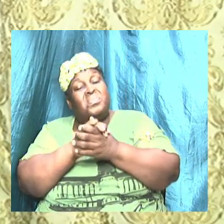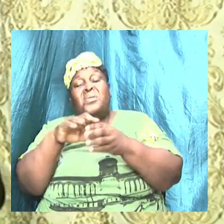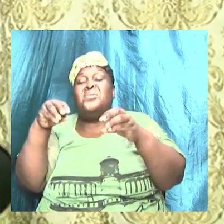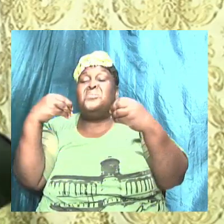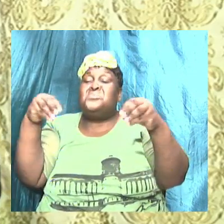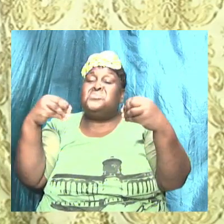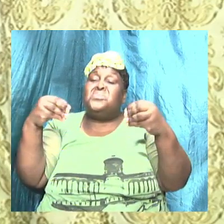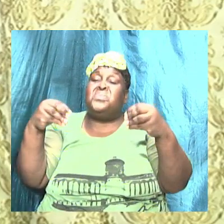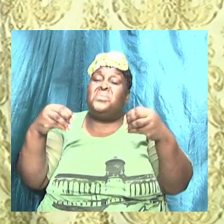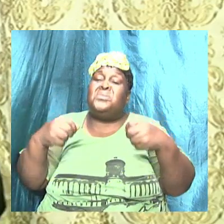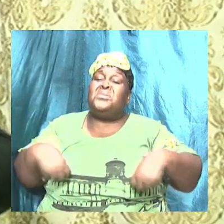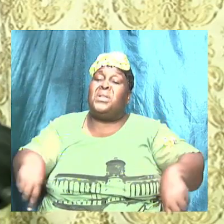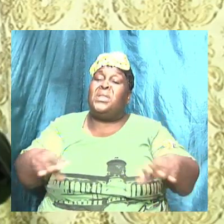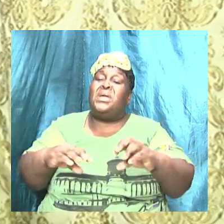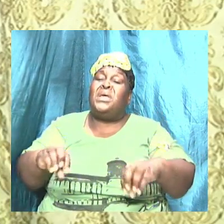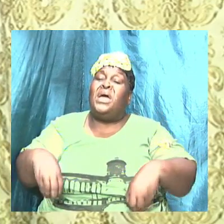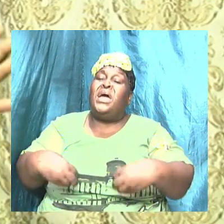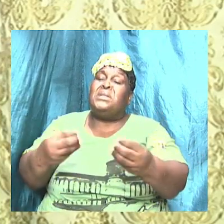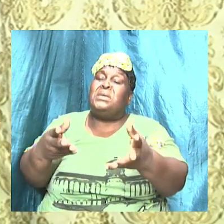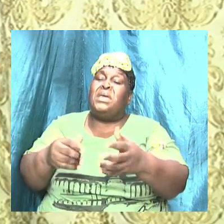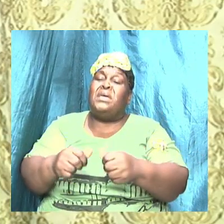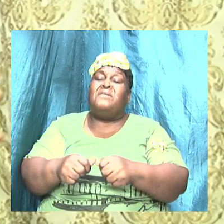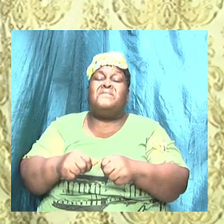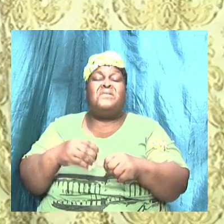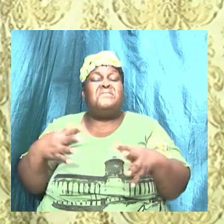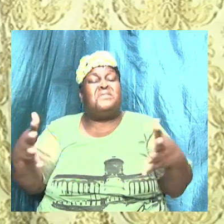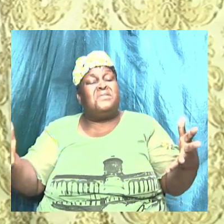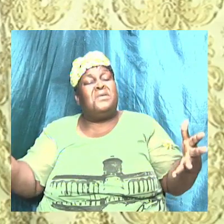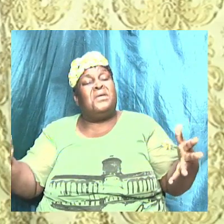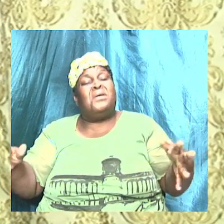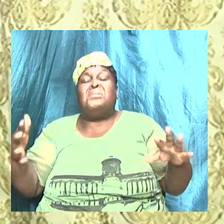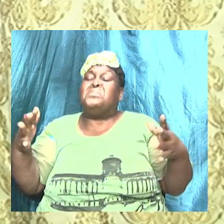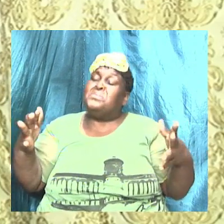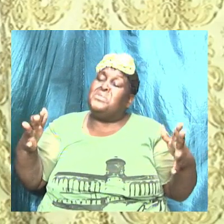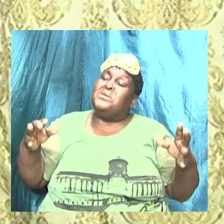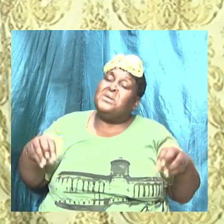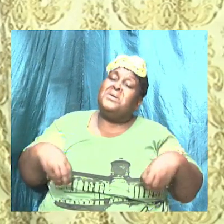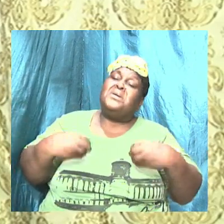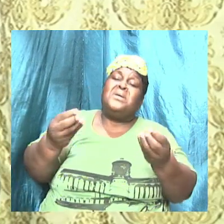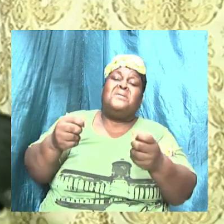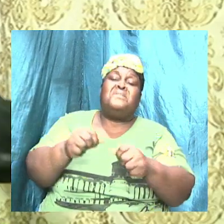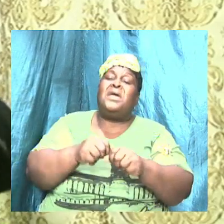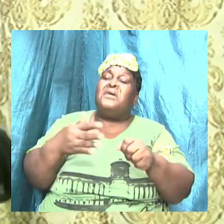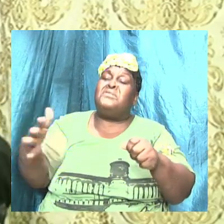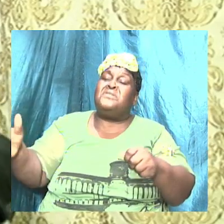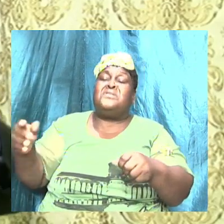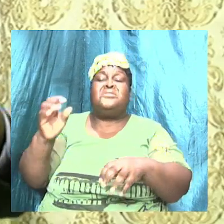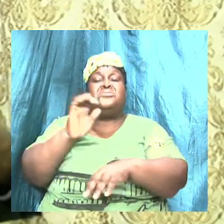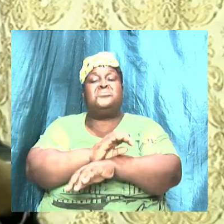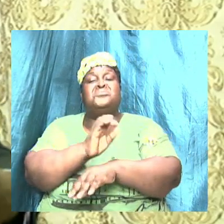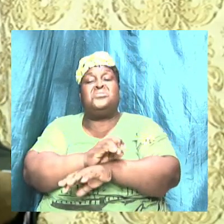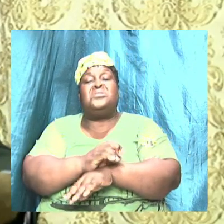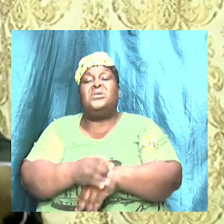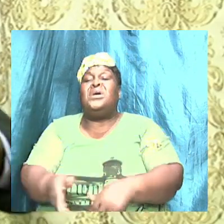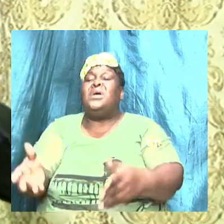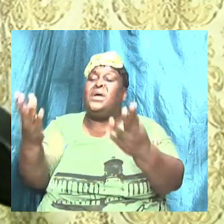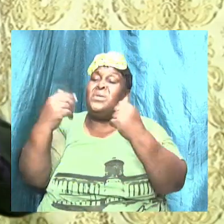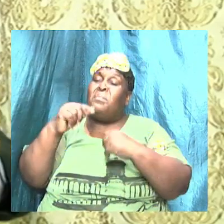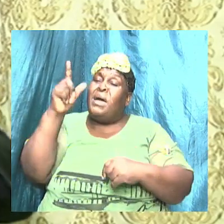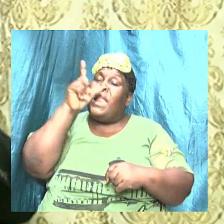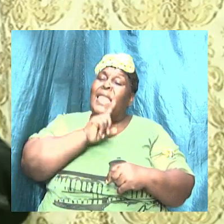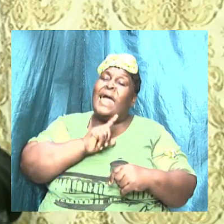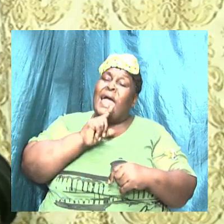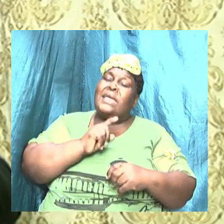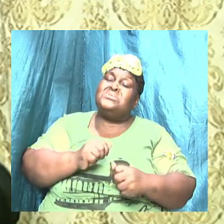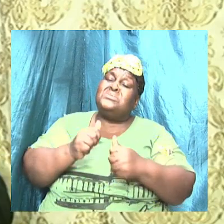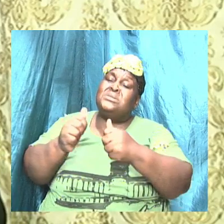sold The land And they Give everything Let us Give them A clap Because They give Everything To the church So they Come and They lie To the apostle Because